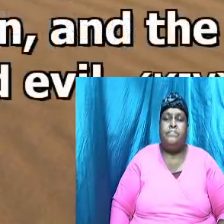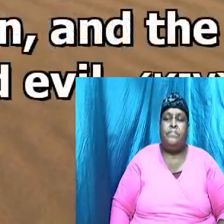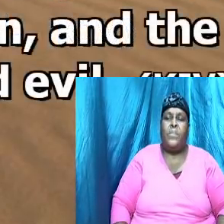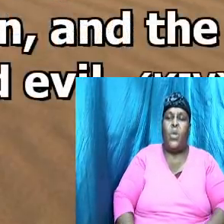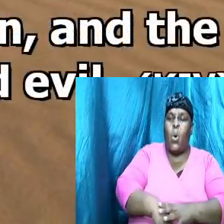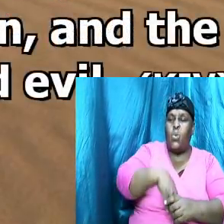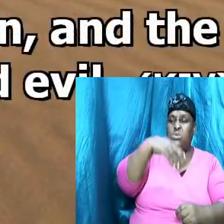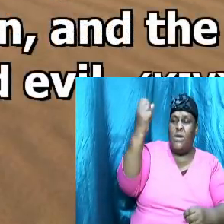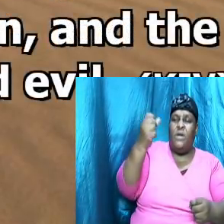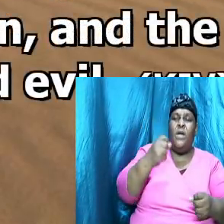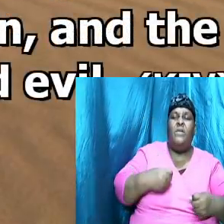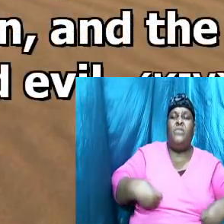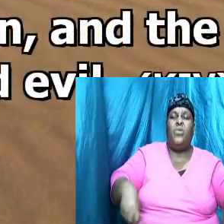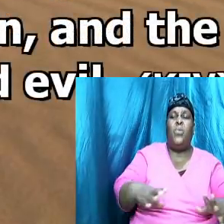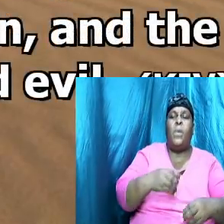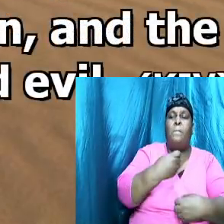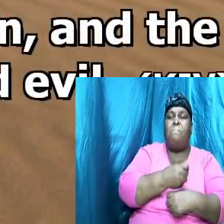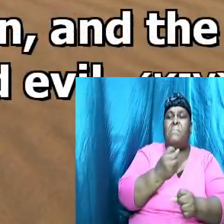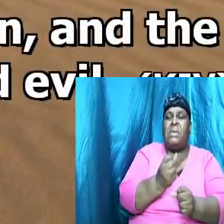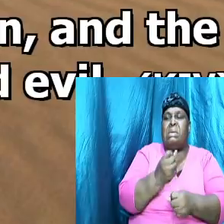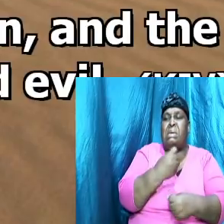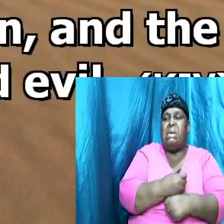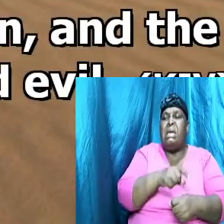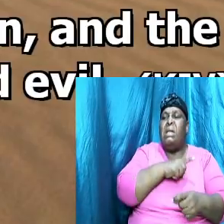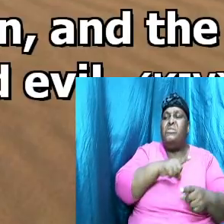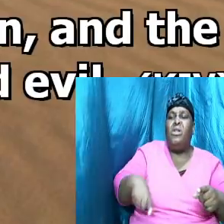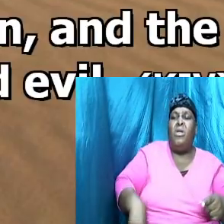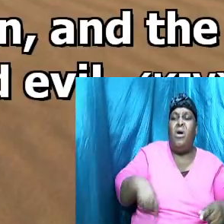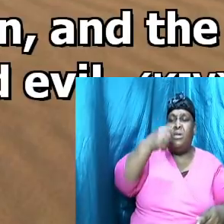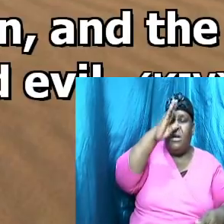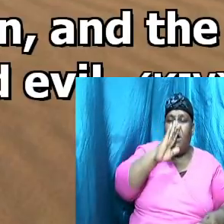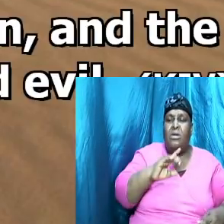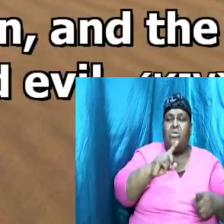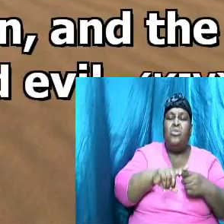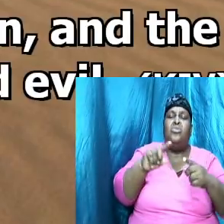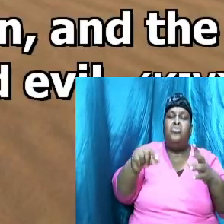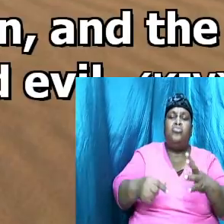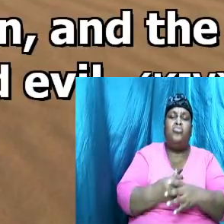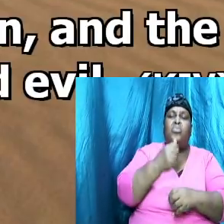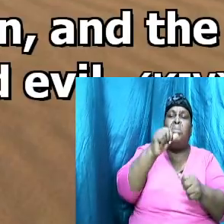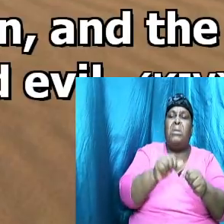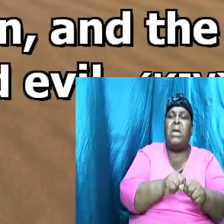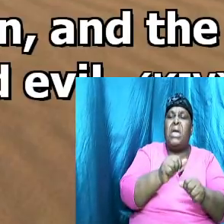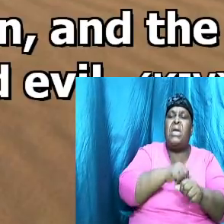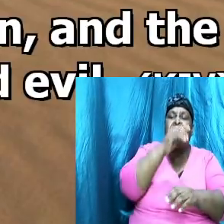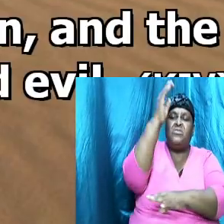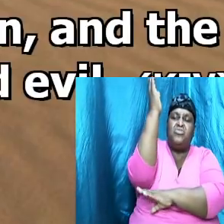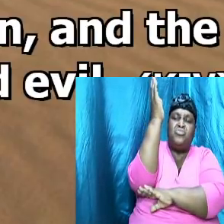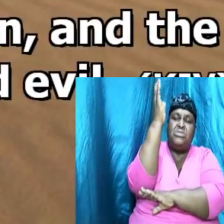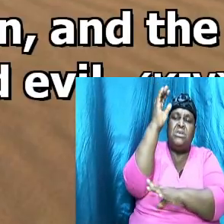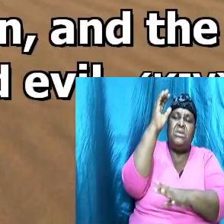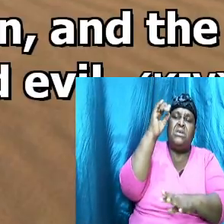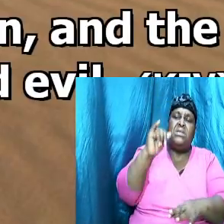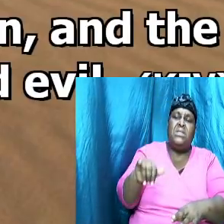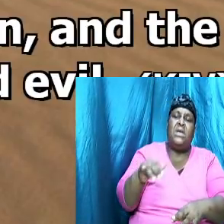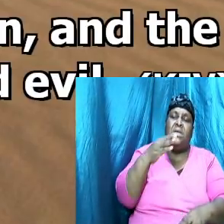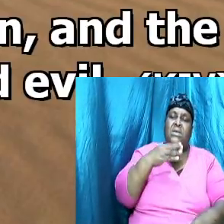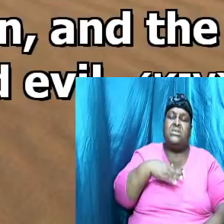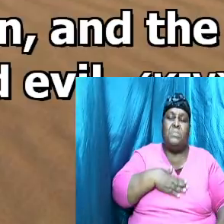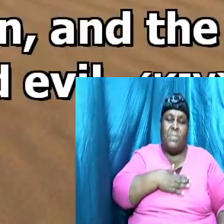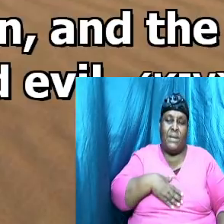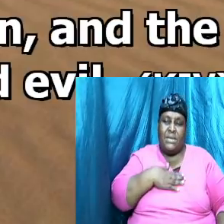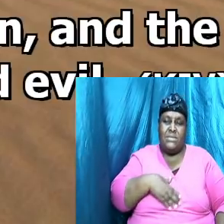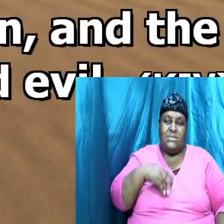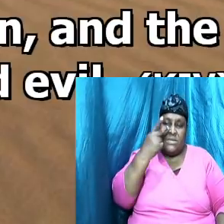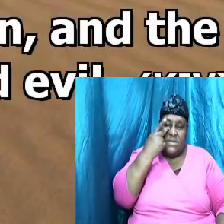and out of the ground may the Lord God to grow every tree that is pleasant to the